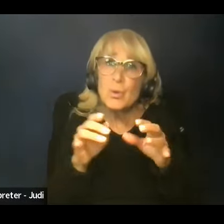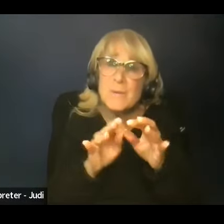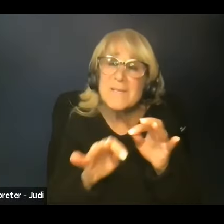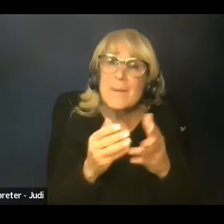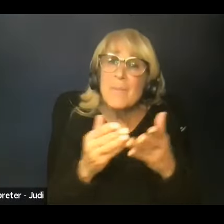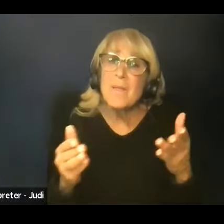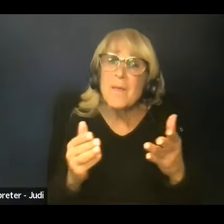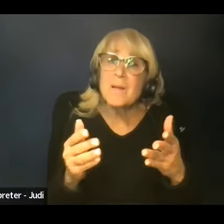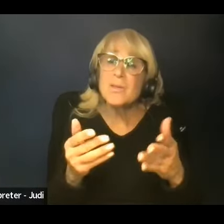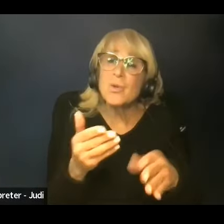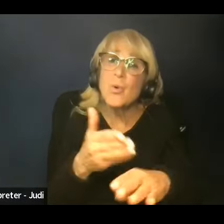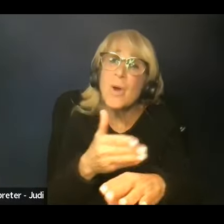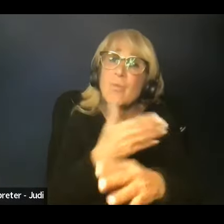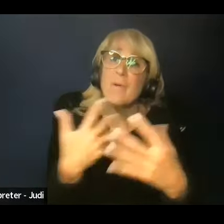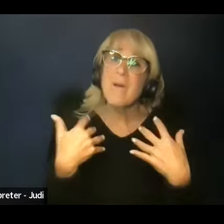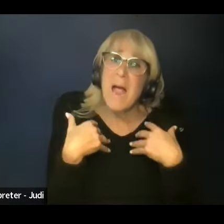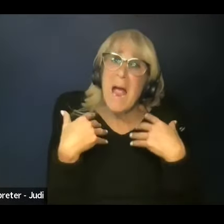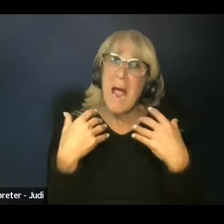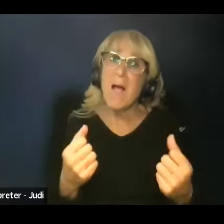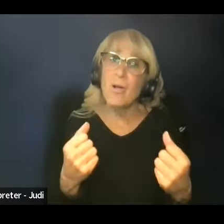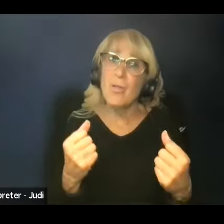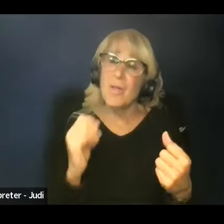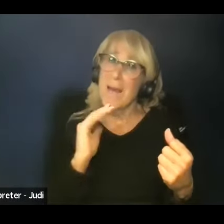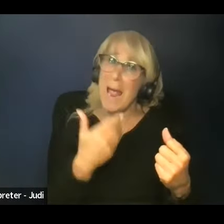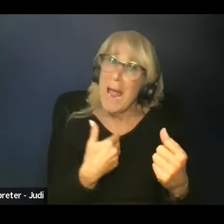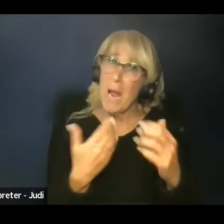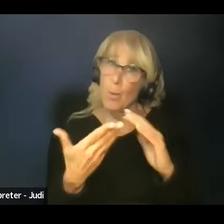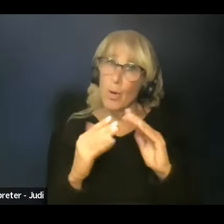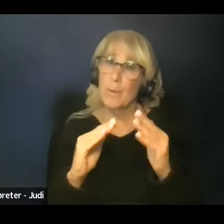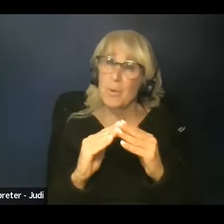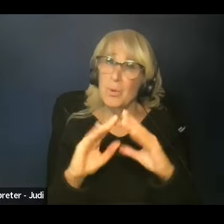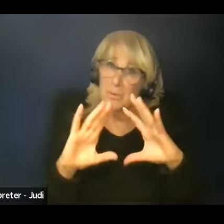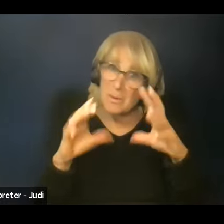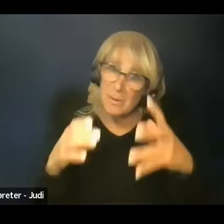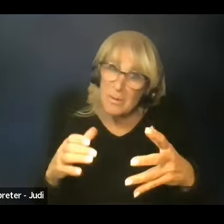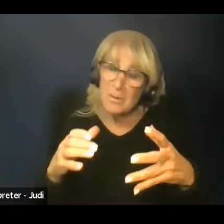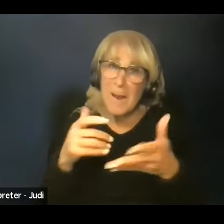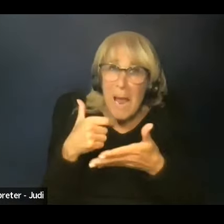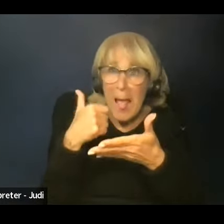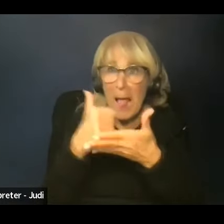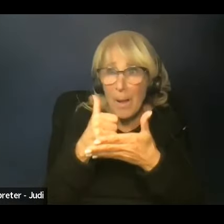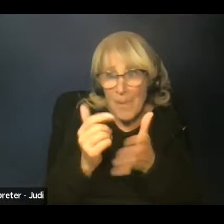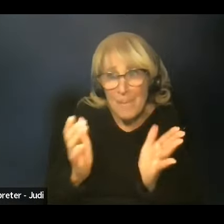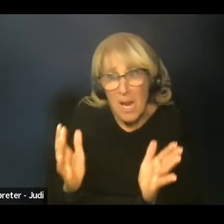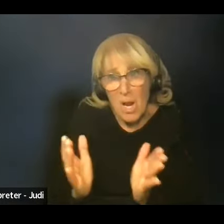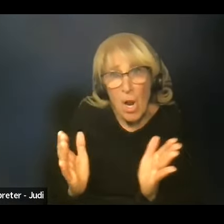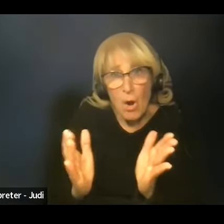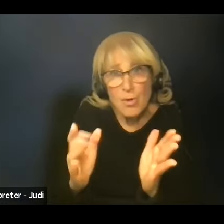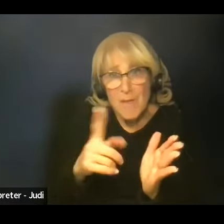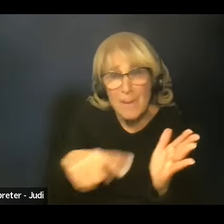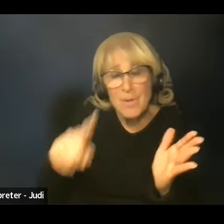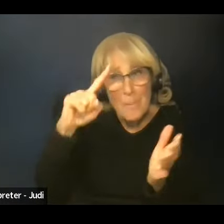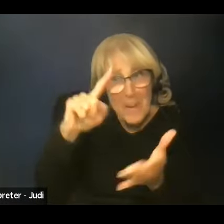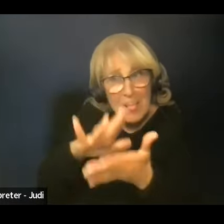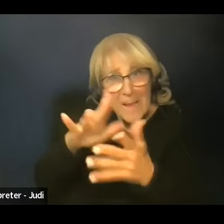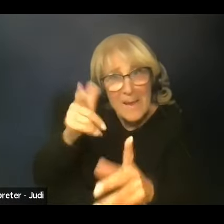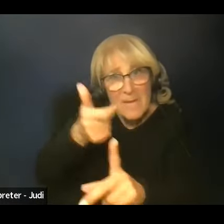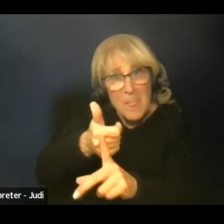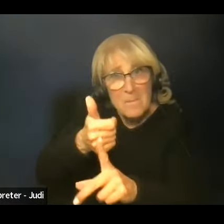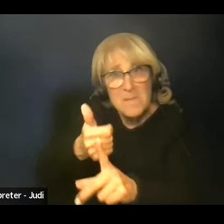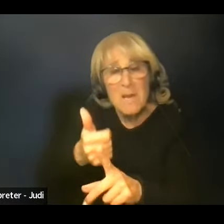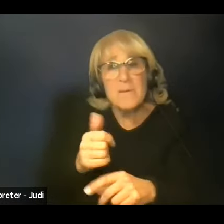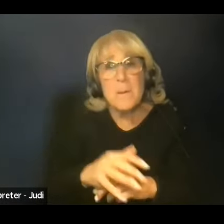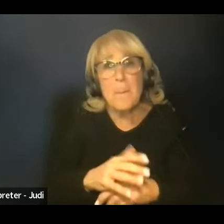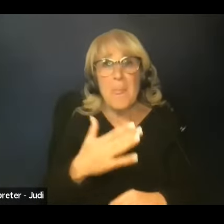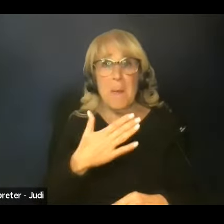improve health, um, in our communities, helping people, encouraging people that to believe in themselves. Um,